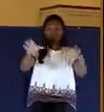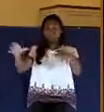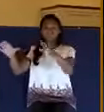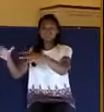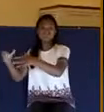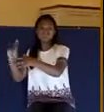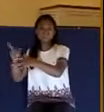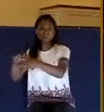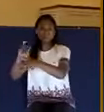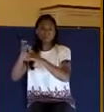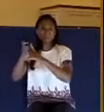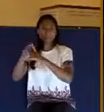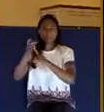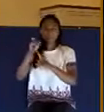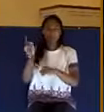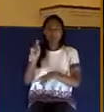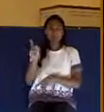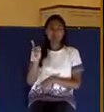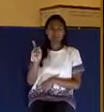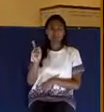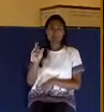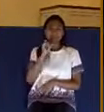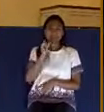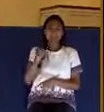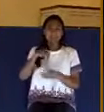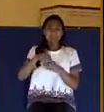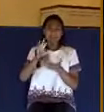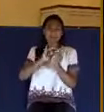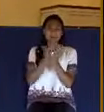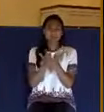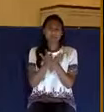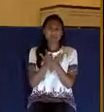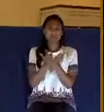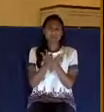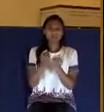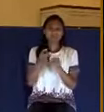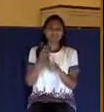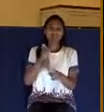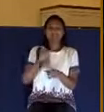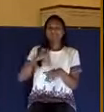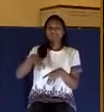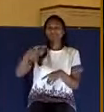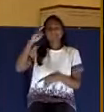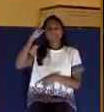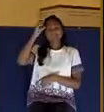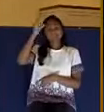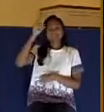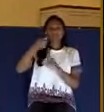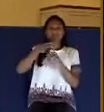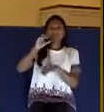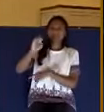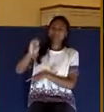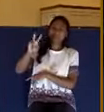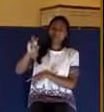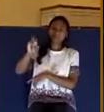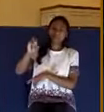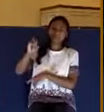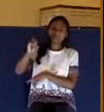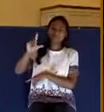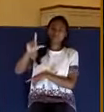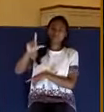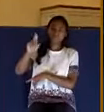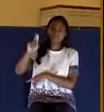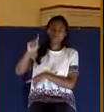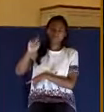You know where it comes from? It comes from evolutionary thinking. It's all evolutionary. Racism is a consequence of